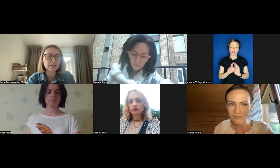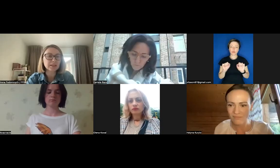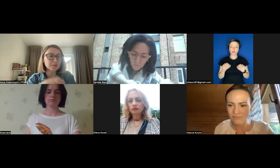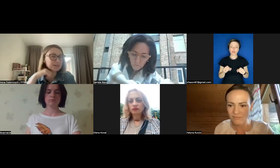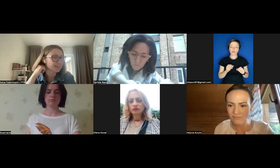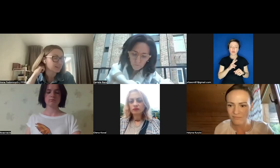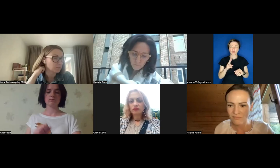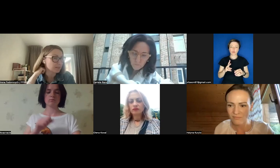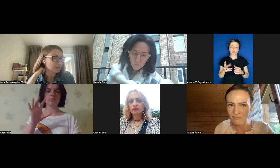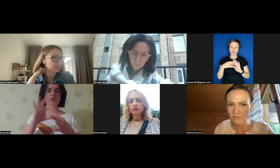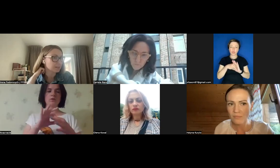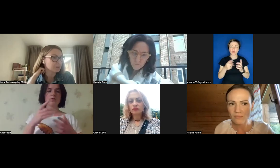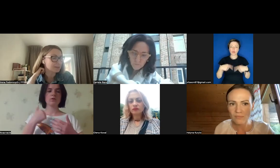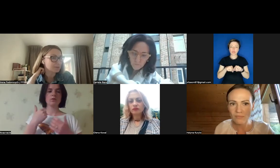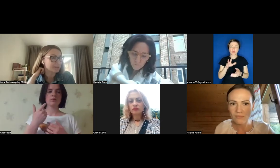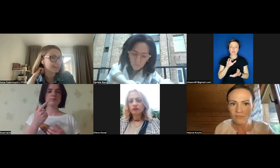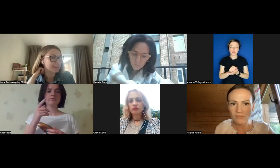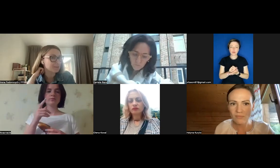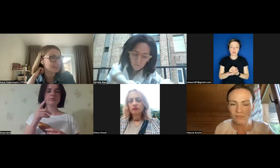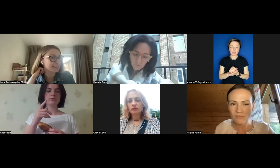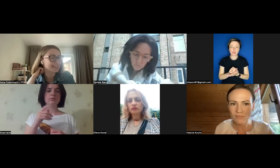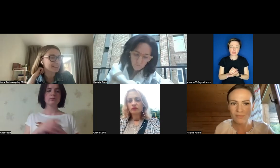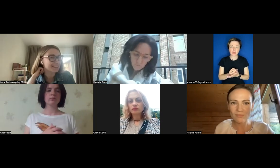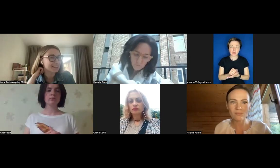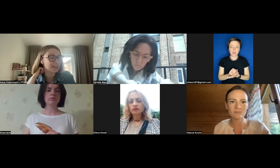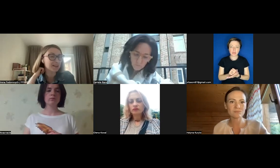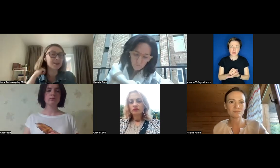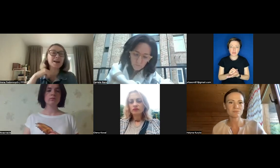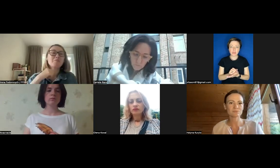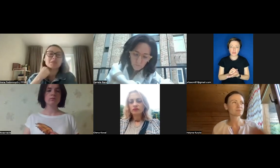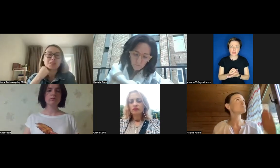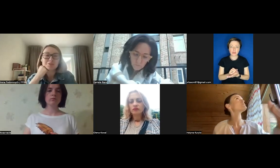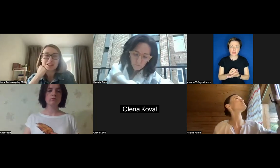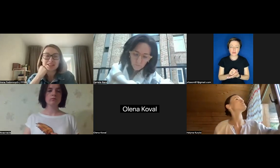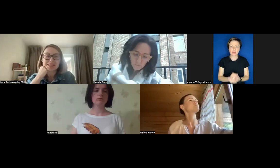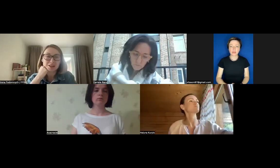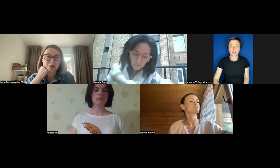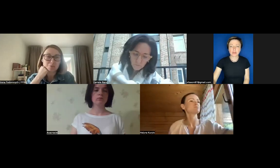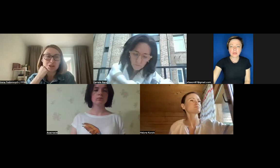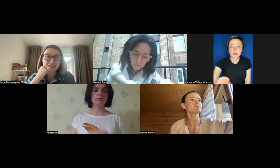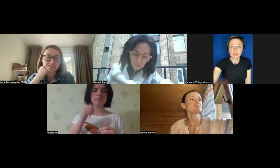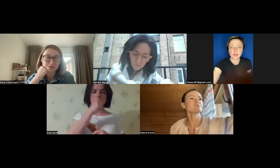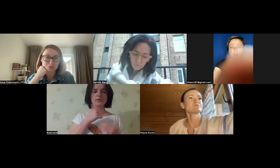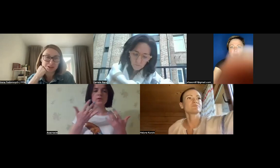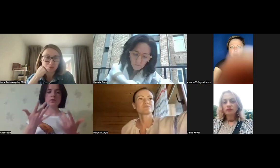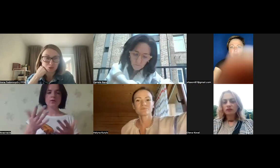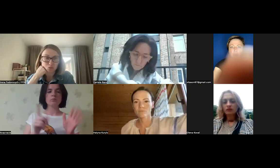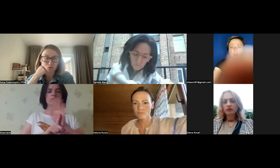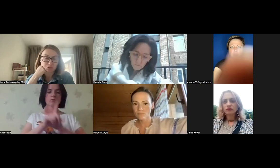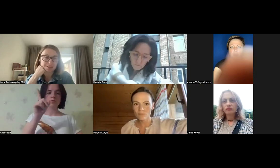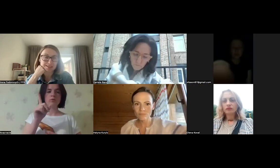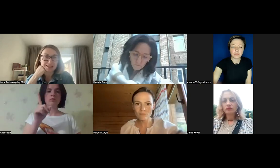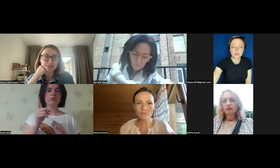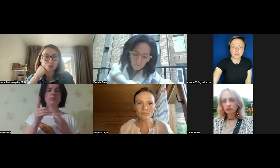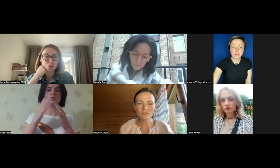I could start briefly. Maybe other colleagues will join. As an organization dealing with advocacy, and over the past several months, we